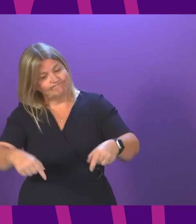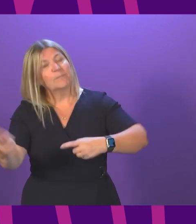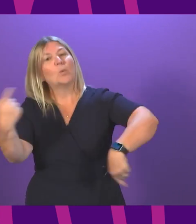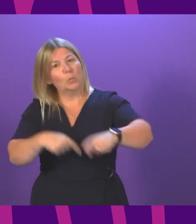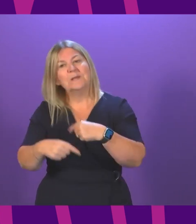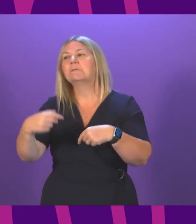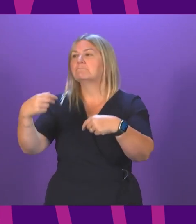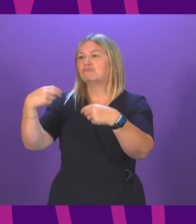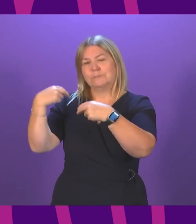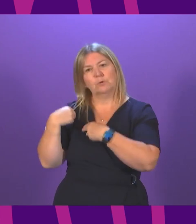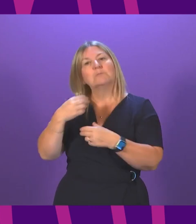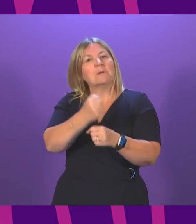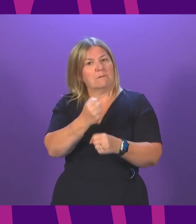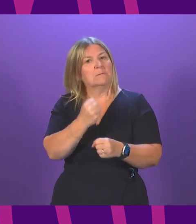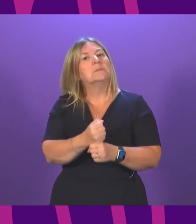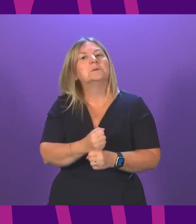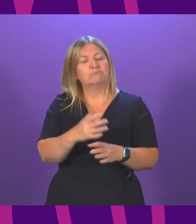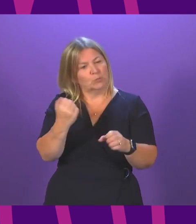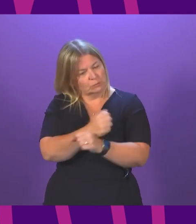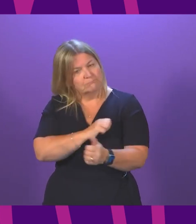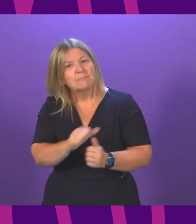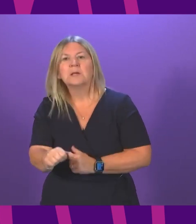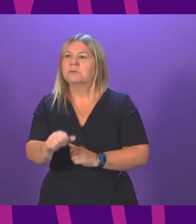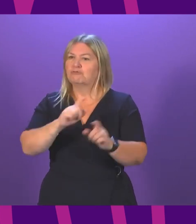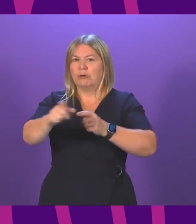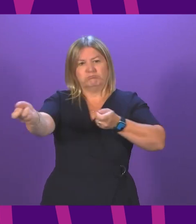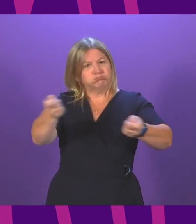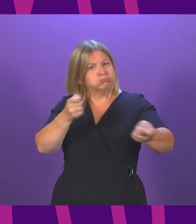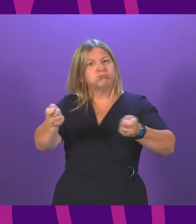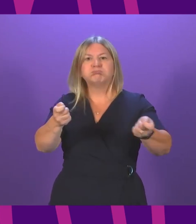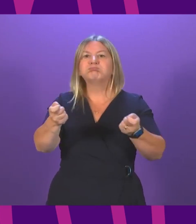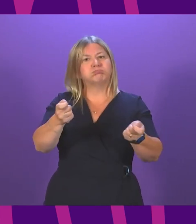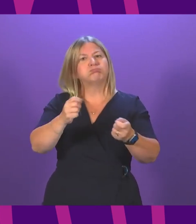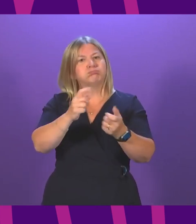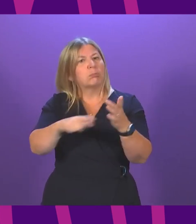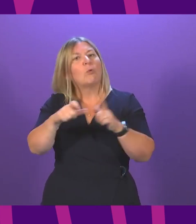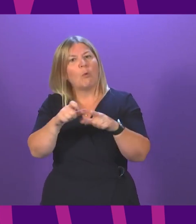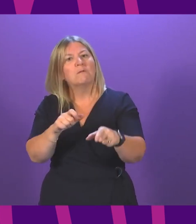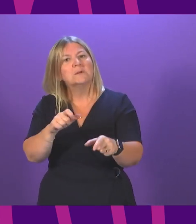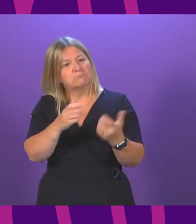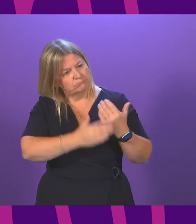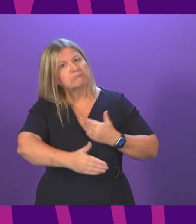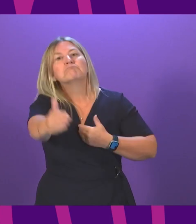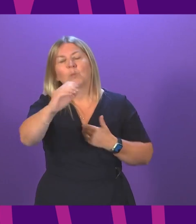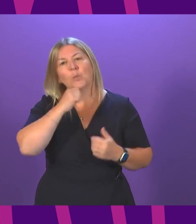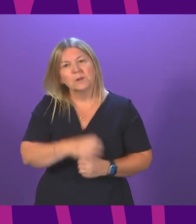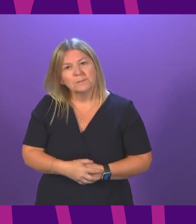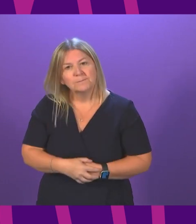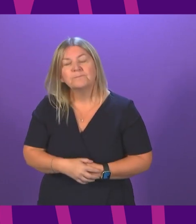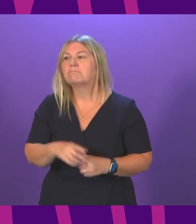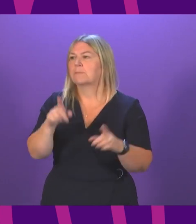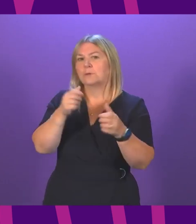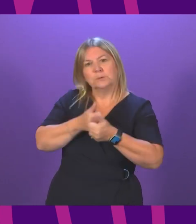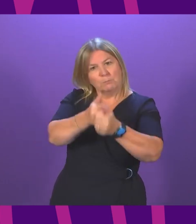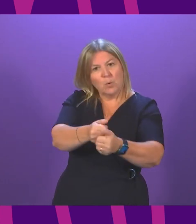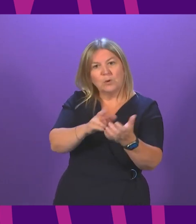do what requires to be done to protect the public against COVID, and we will do that for as long as is necessary. We will also support